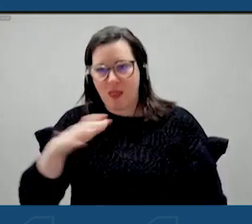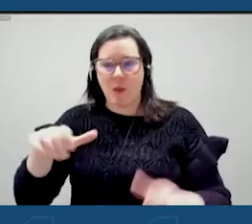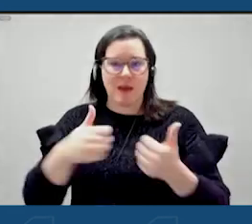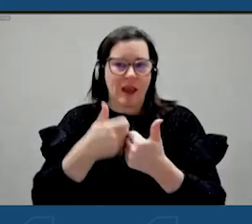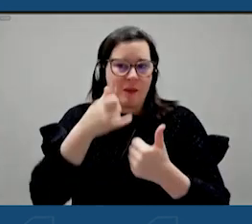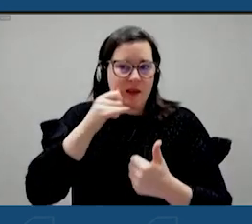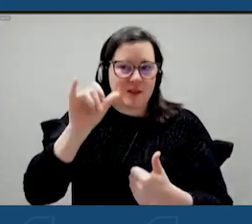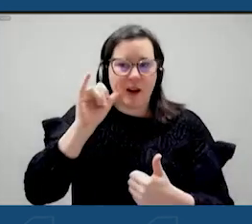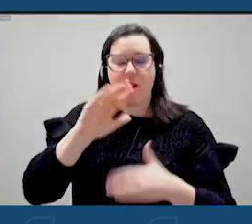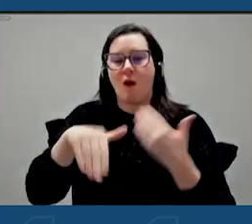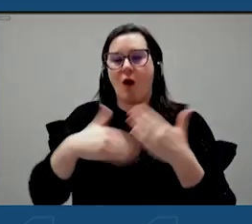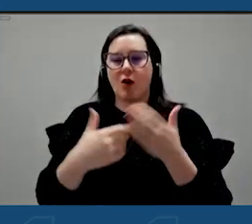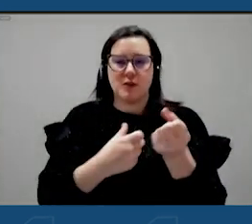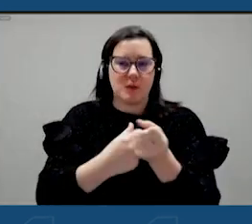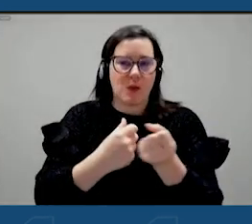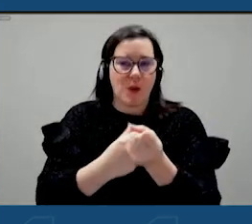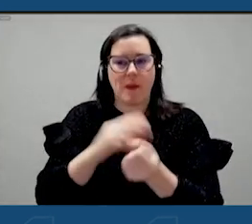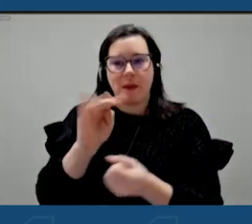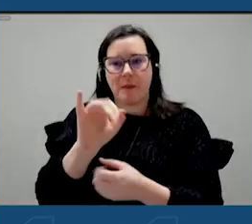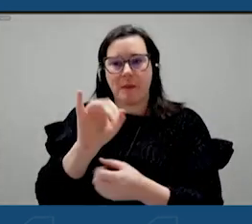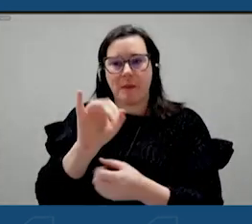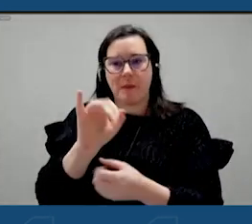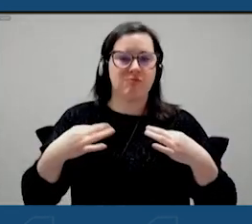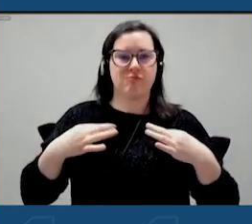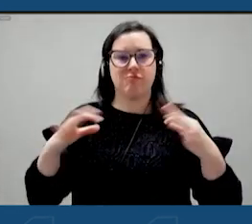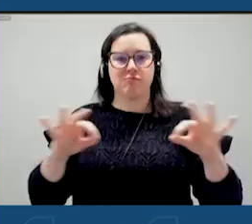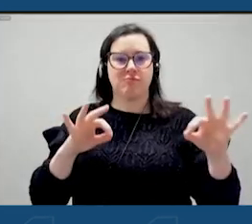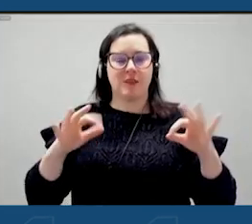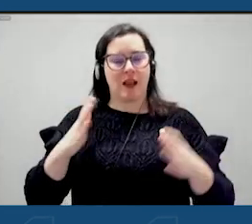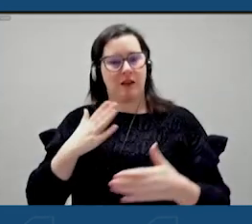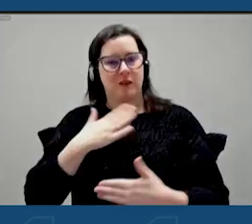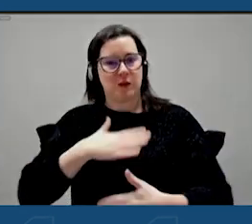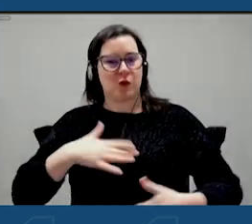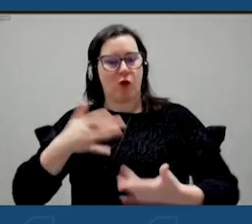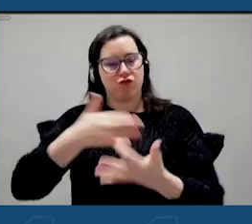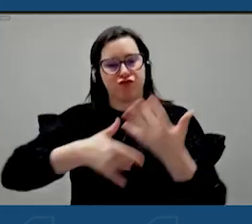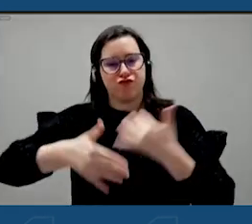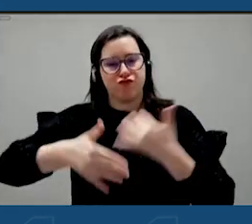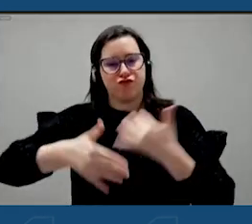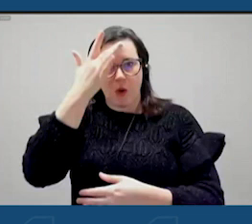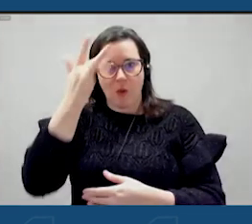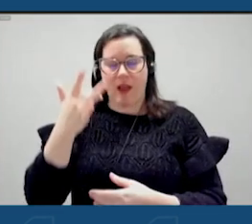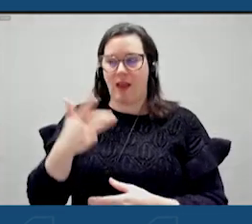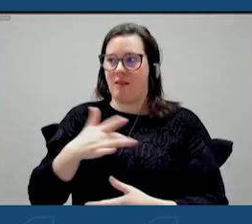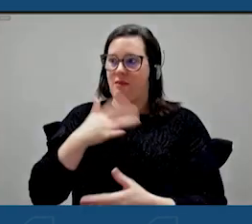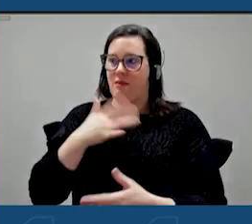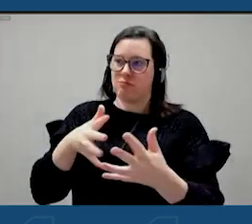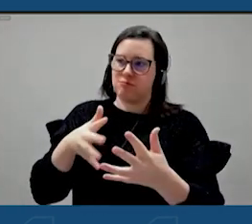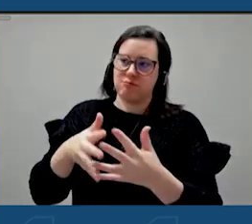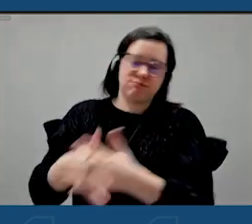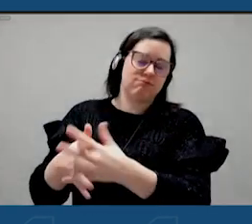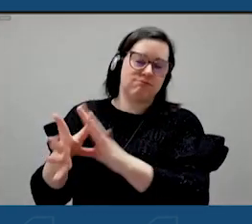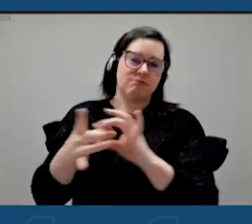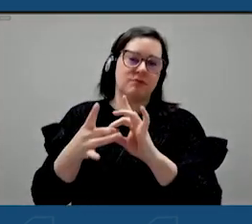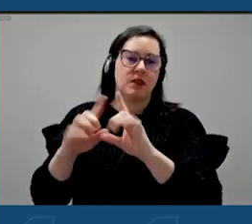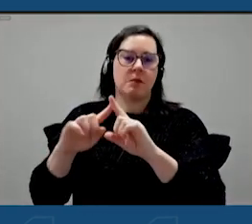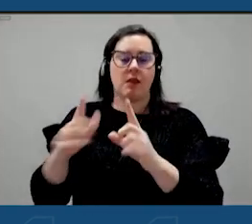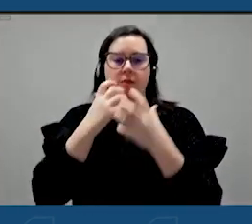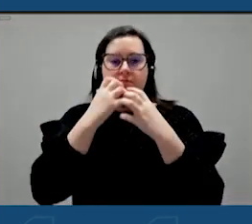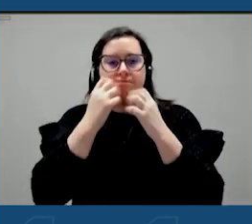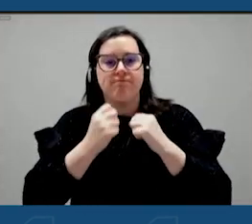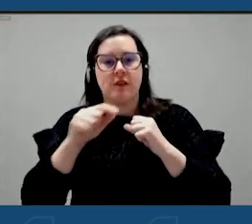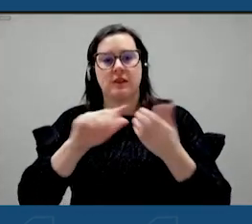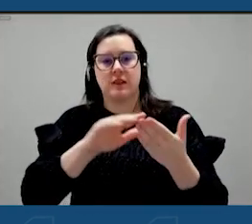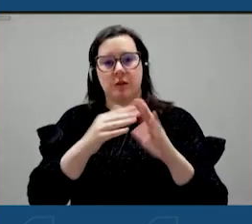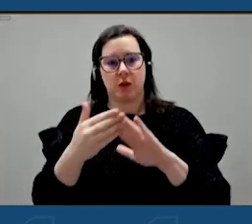bills closed. So proud. So I love to hang out in places like that because you get that sense of being grounded. But they also love this community. And to know